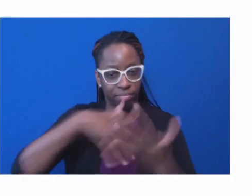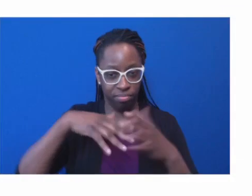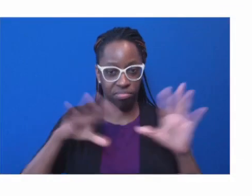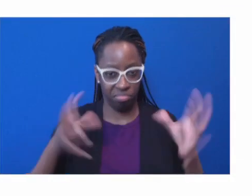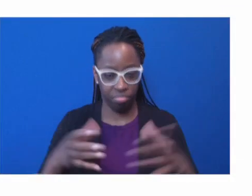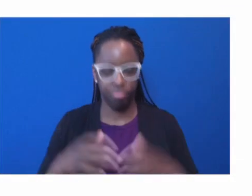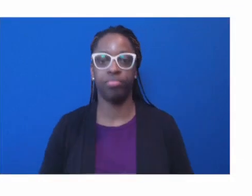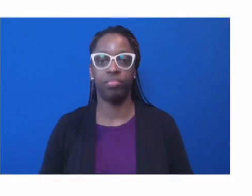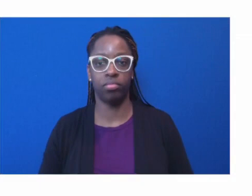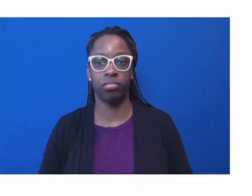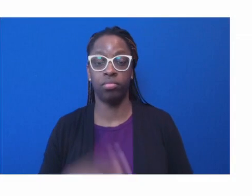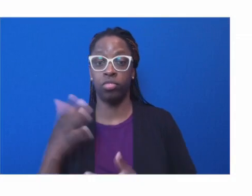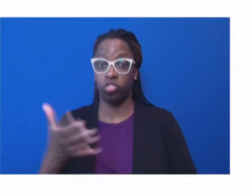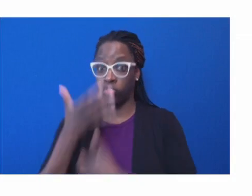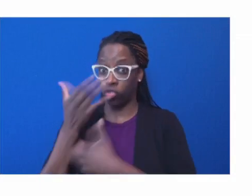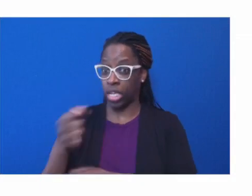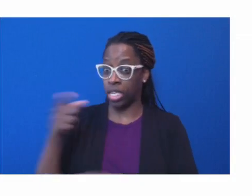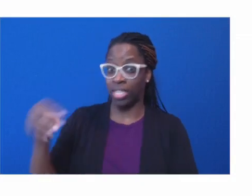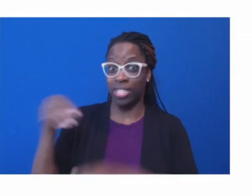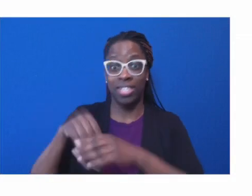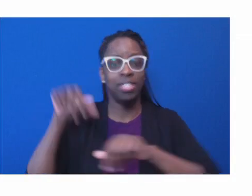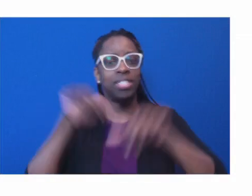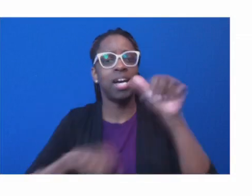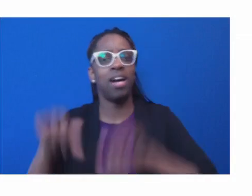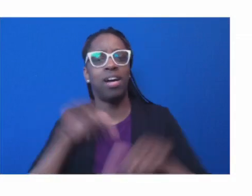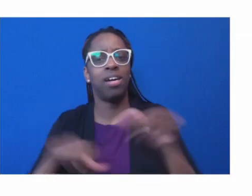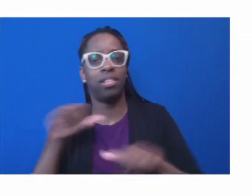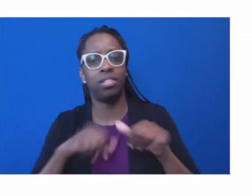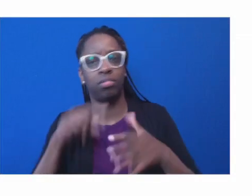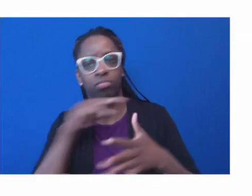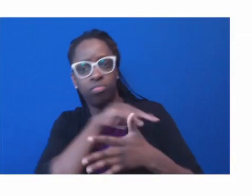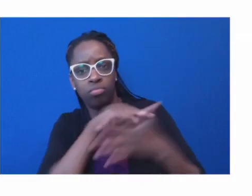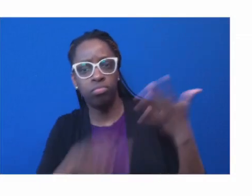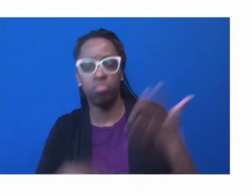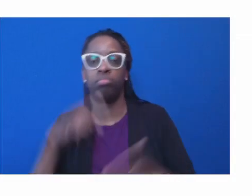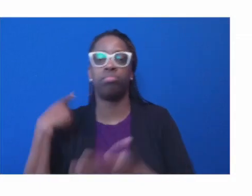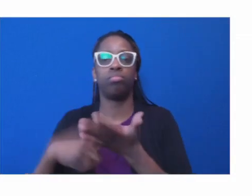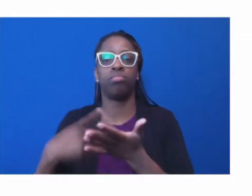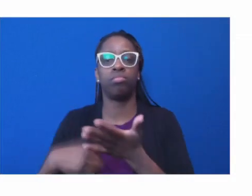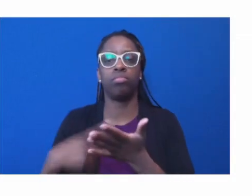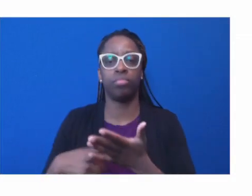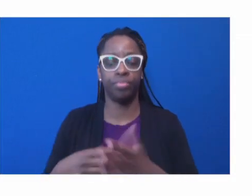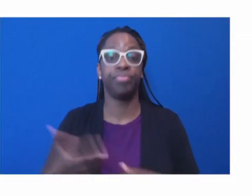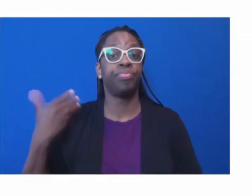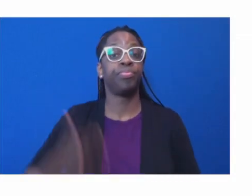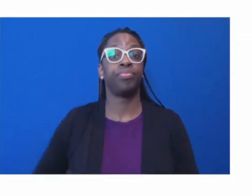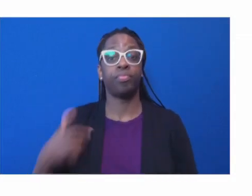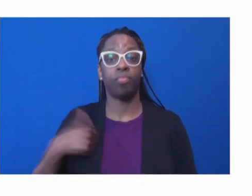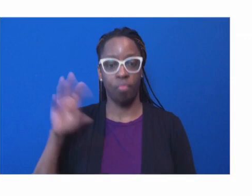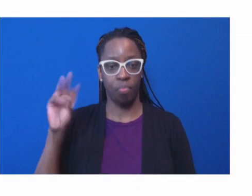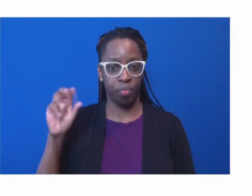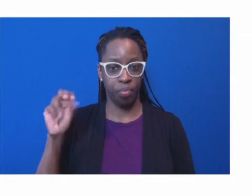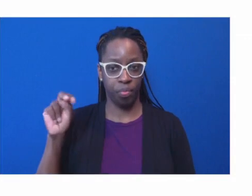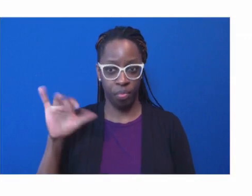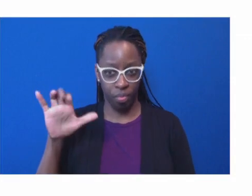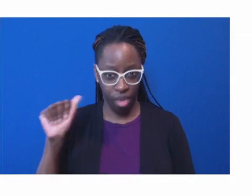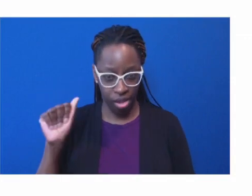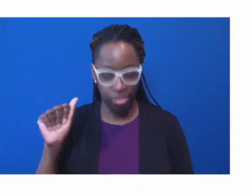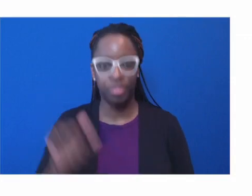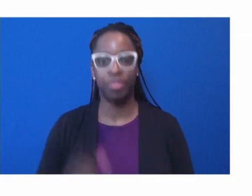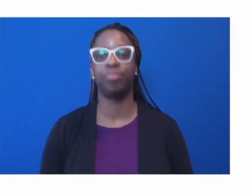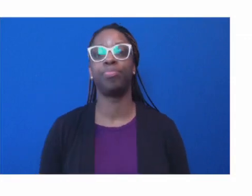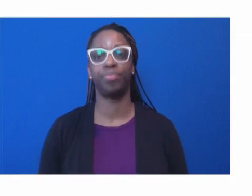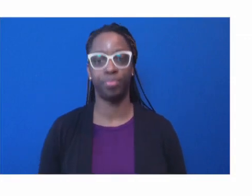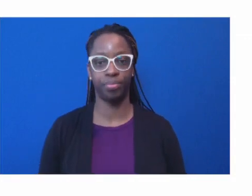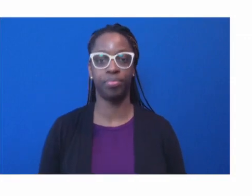My name is Monica Shoxfana. I am a senior scholar at the Johns Hopkins Center for Health Security and a senior scientist at the